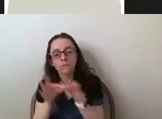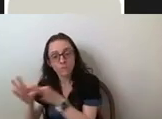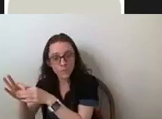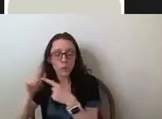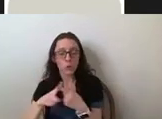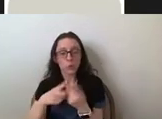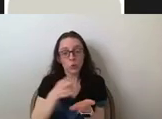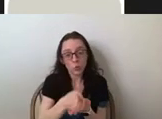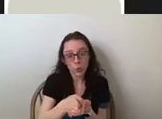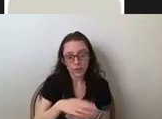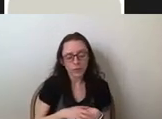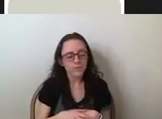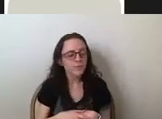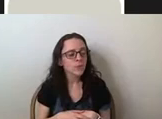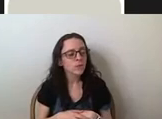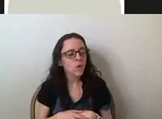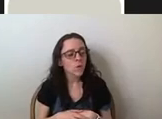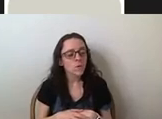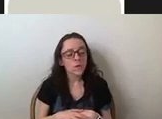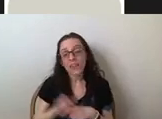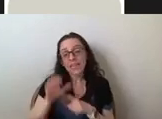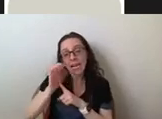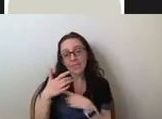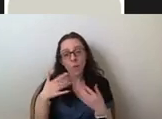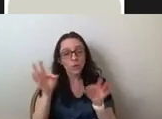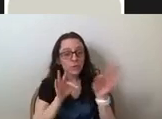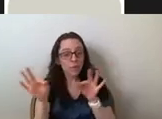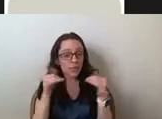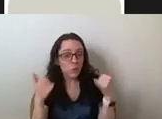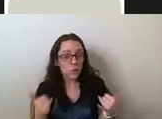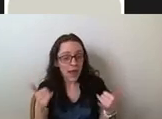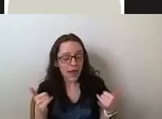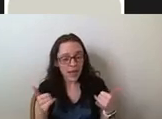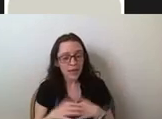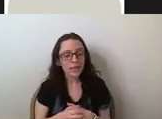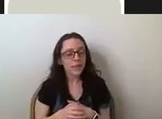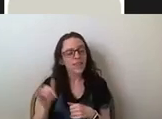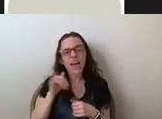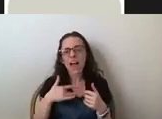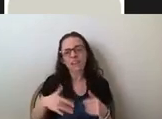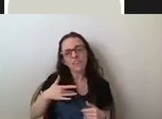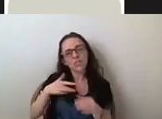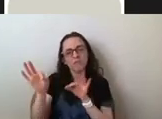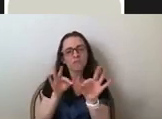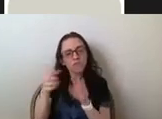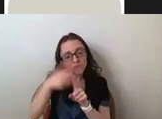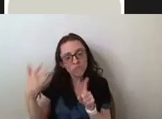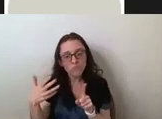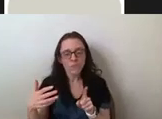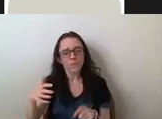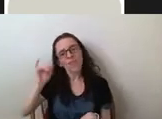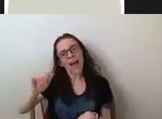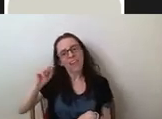case that I wanted to go through today that is sort of illustrative of this thesis that